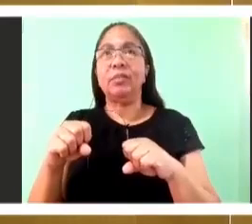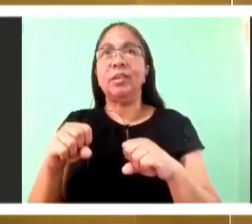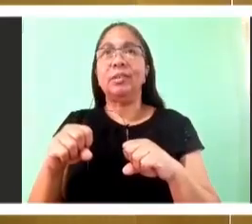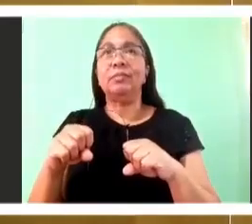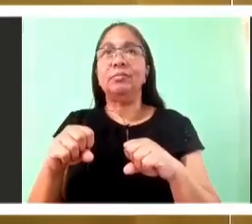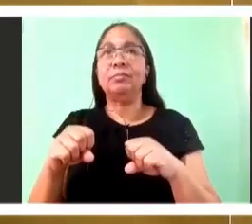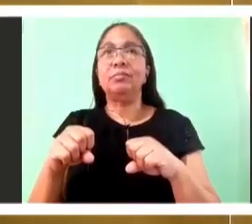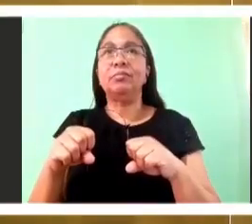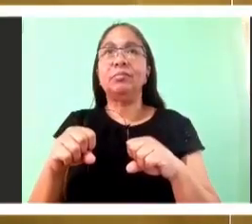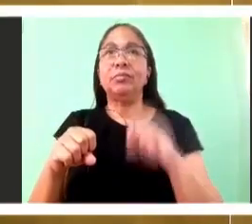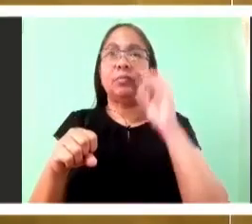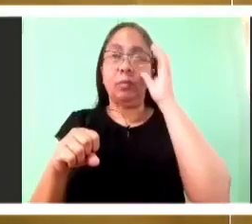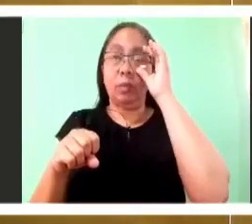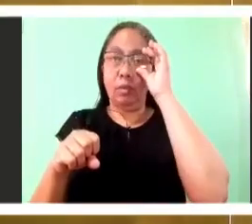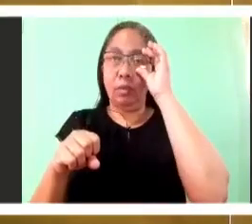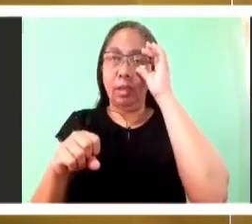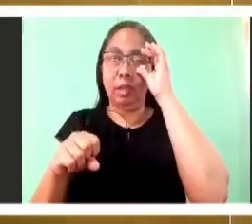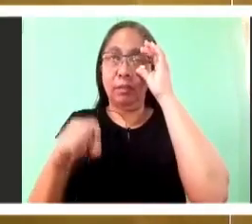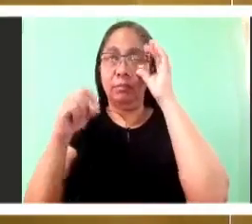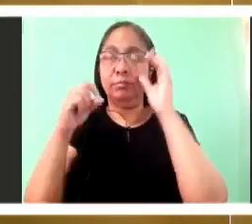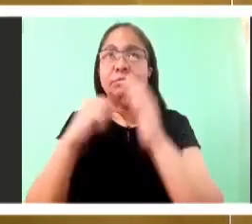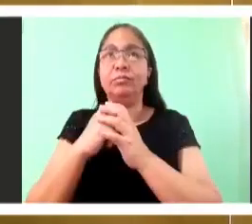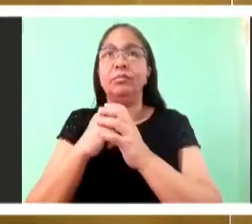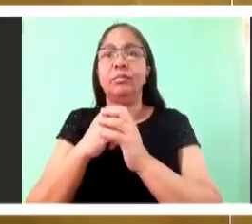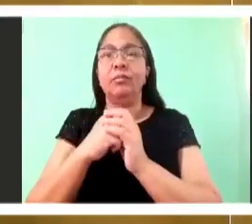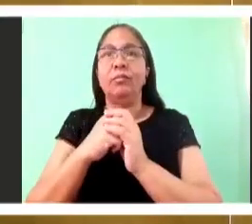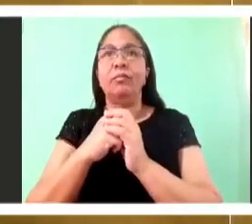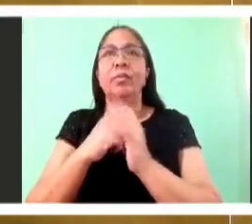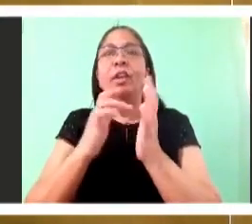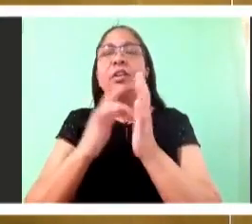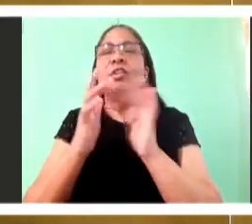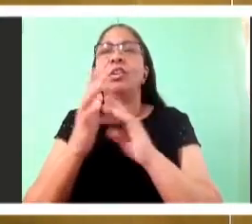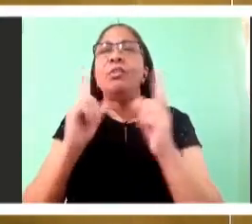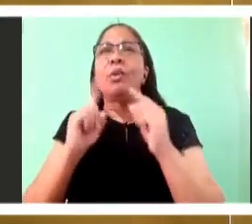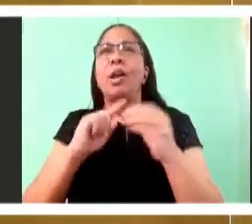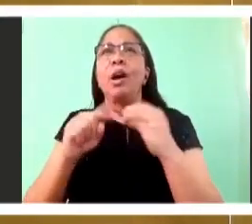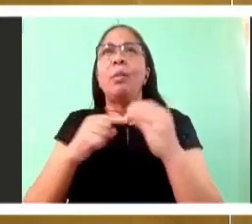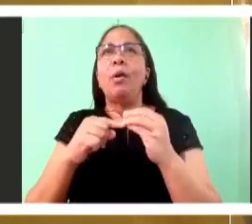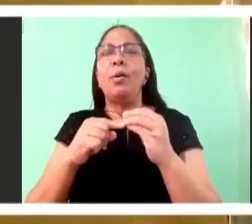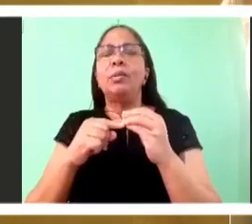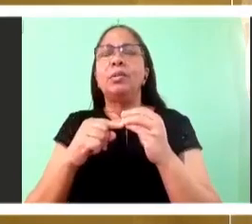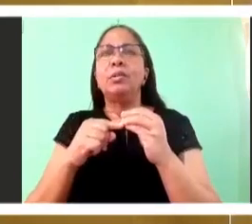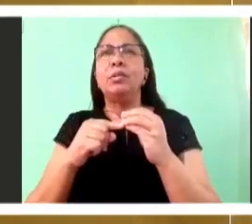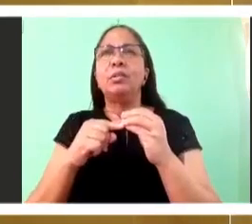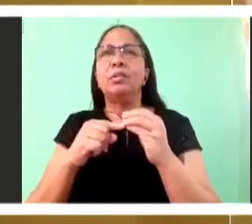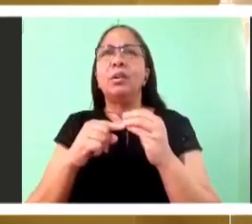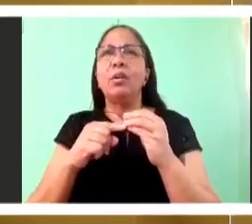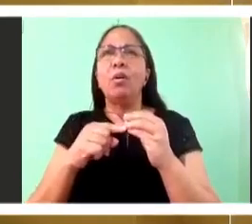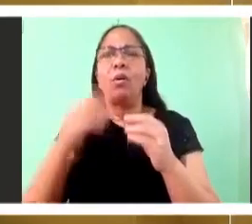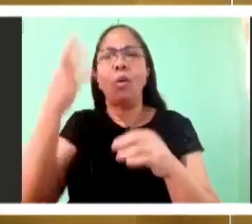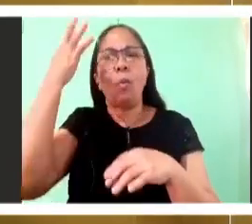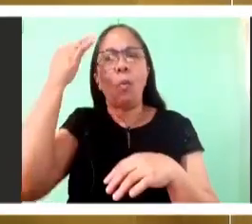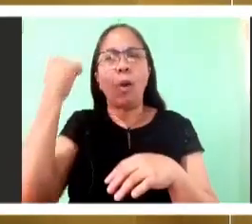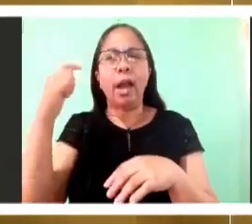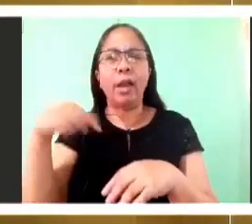see is because you have not been born again from above. And when the ascension happens and he's taken